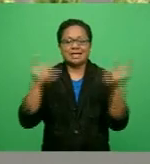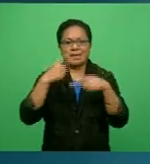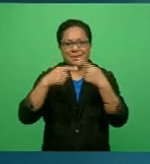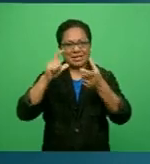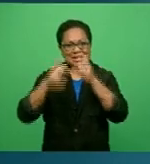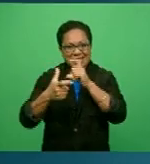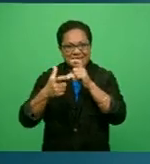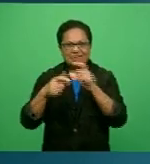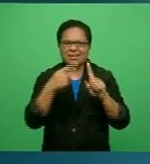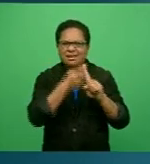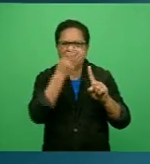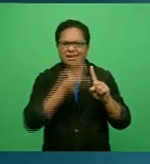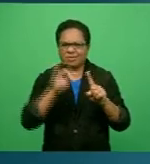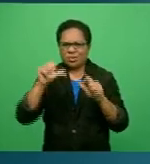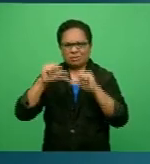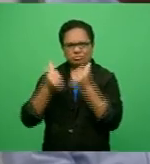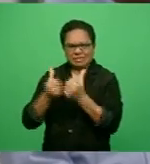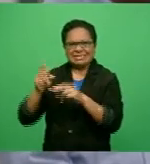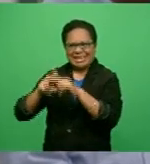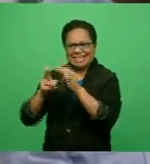disputes NFP claims.